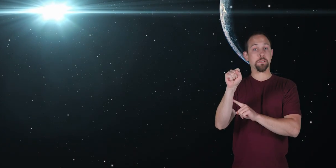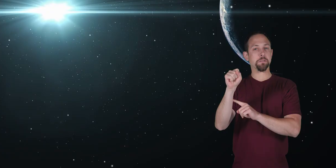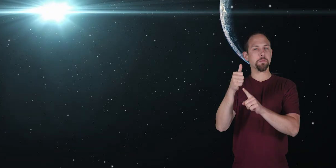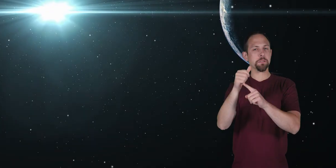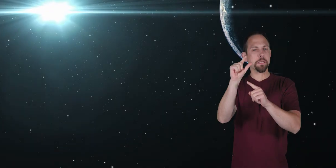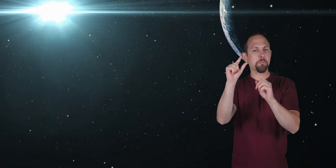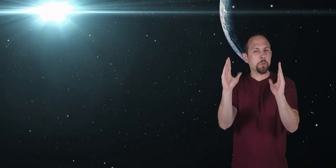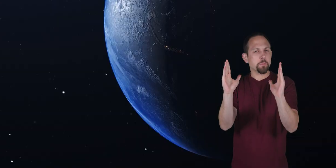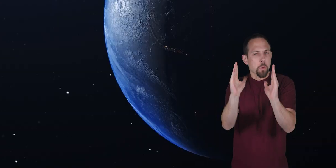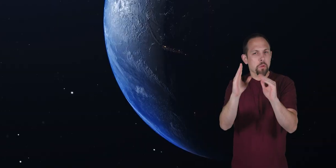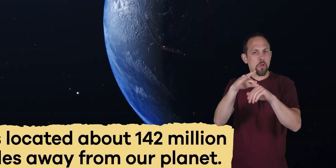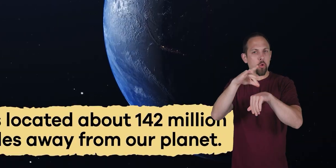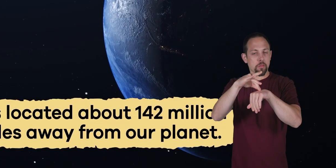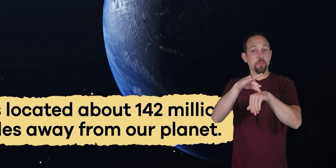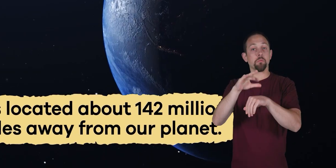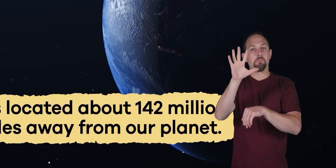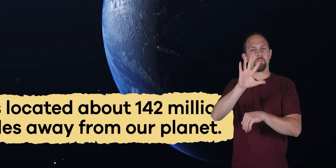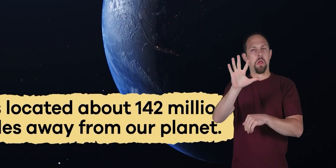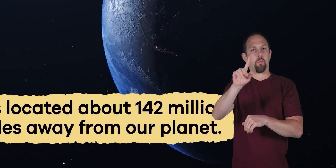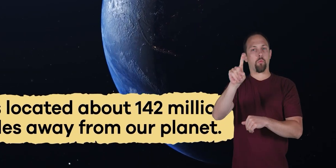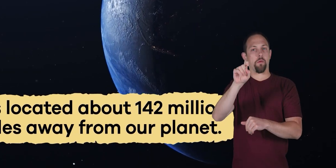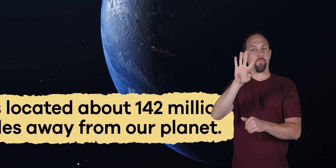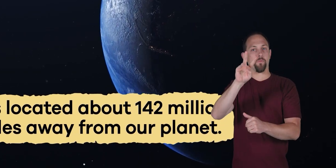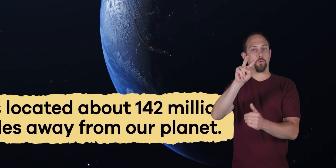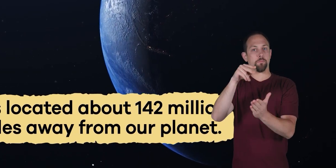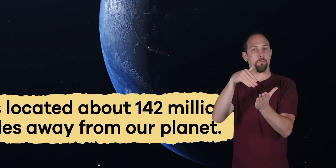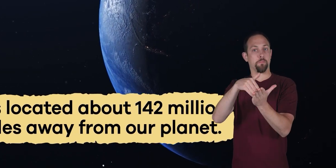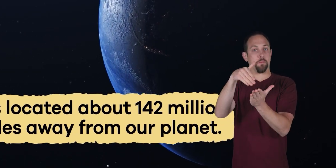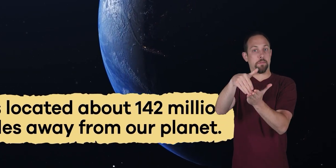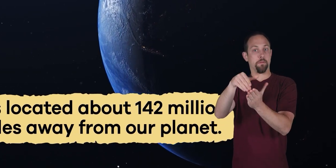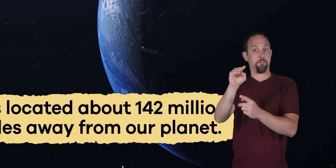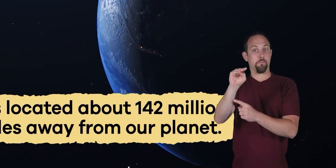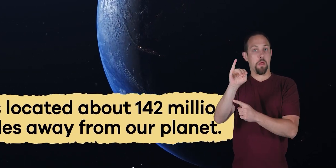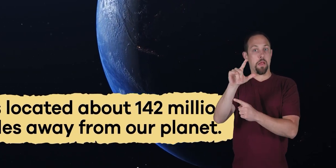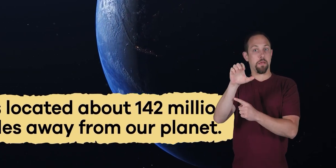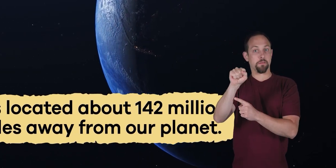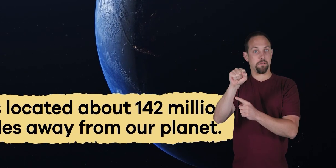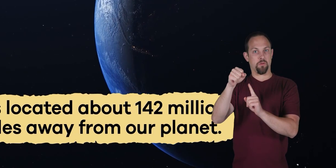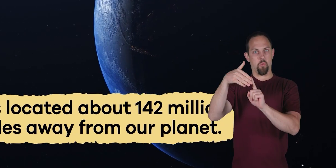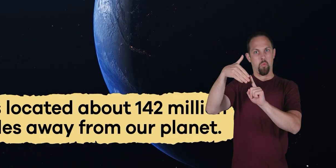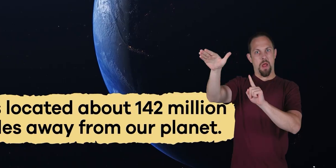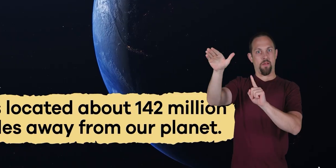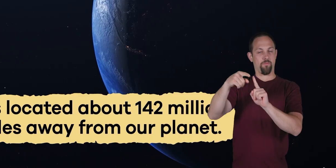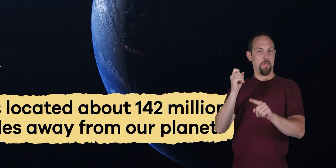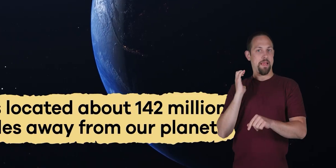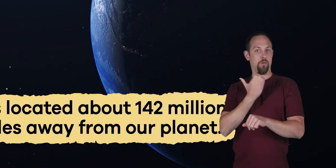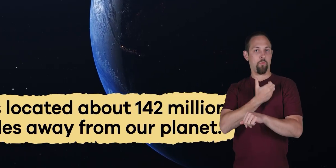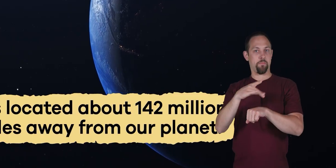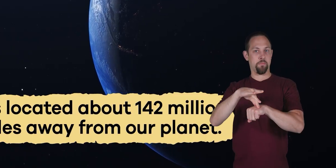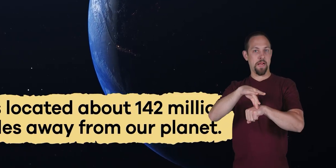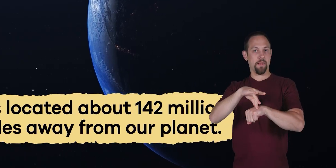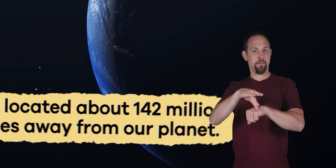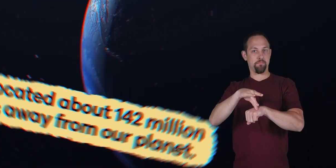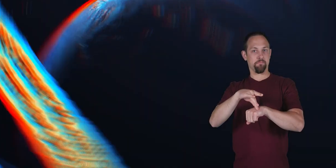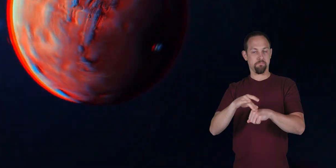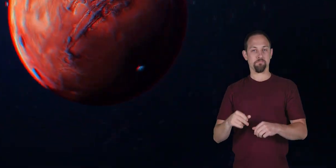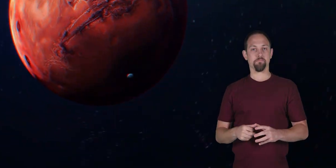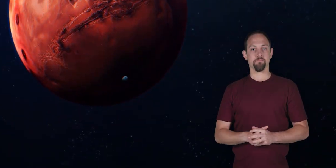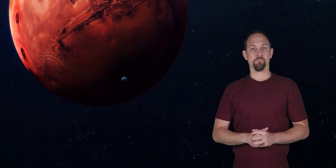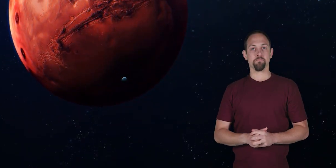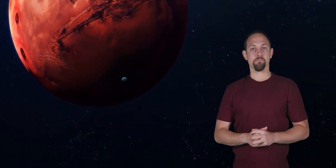is smaller than Earth and is located about 142 million miles away from our planet.